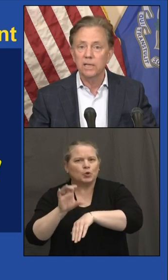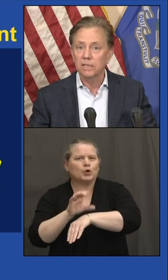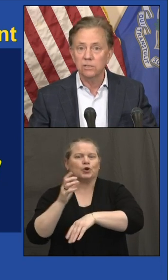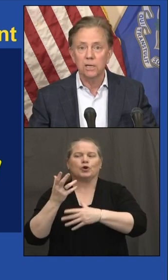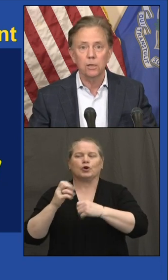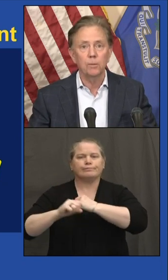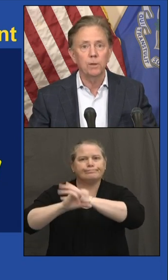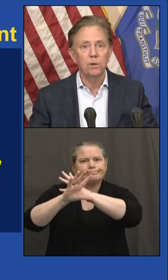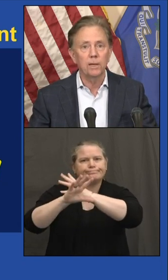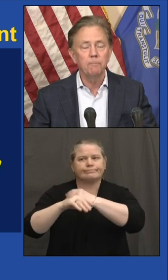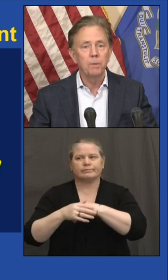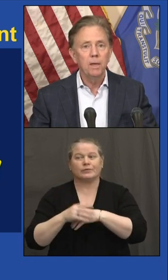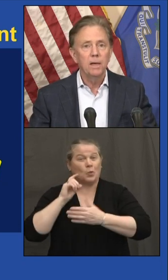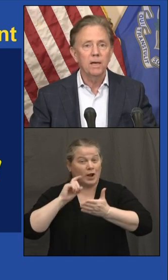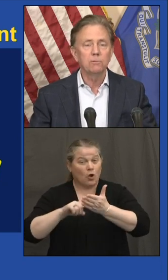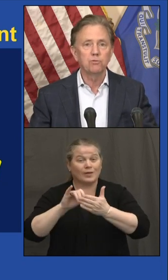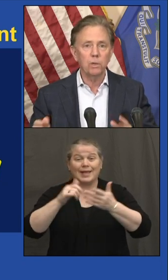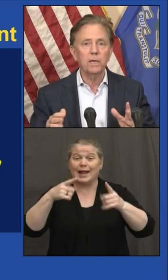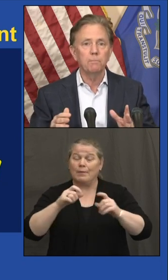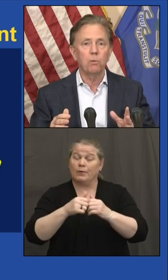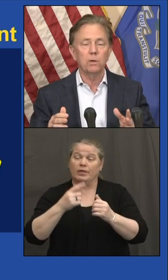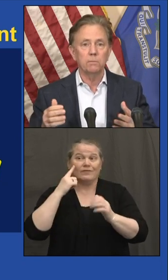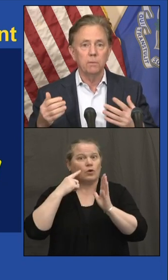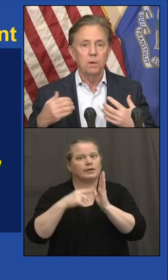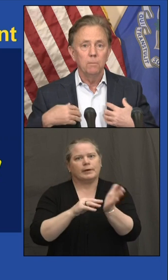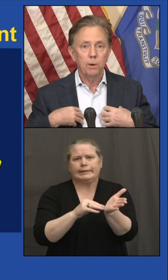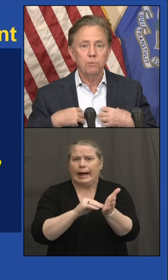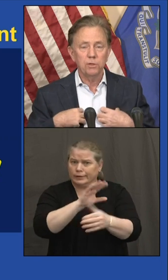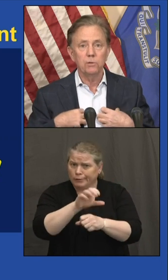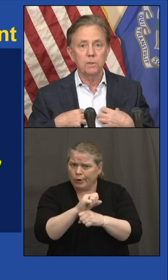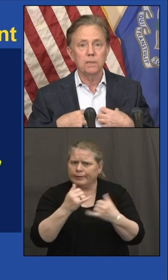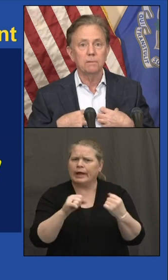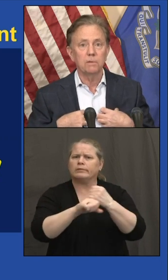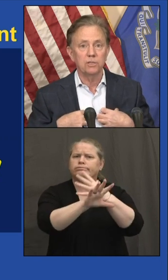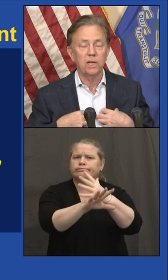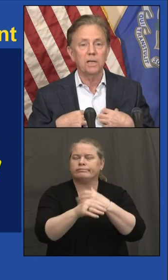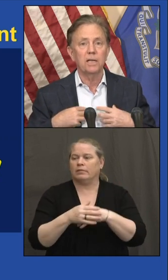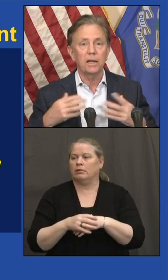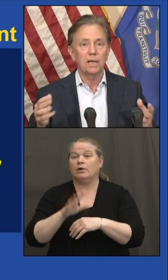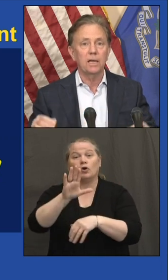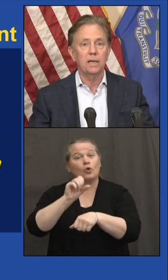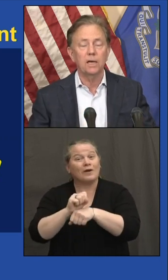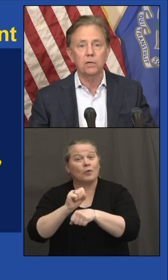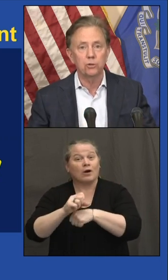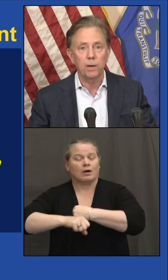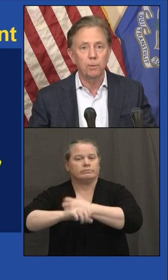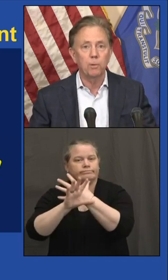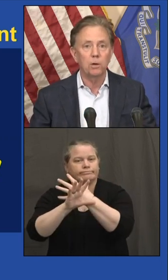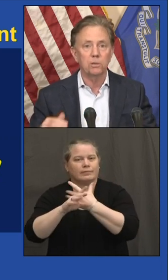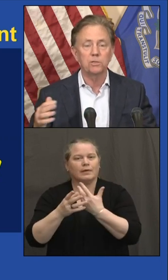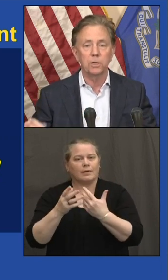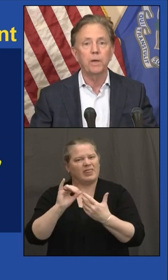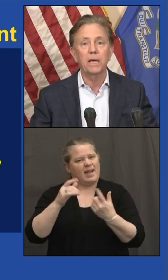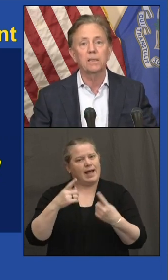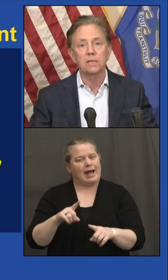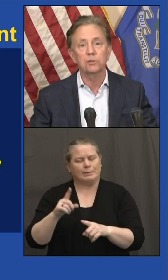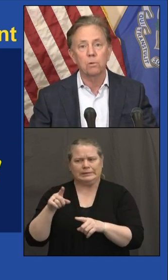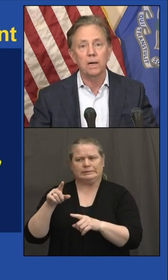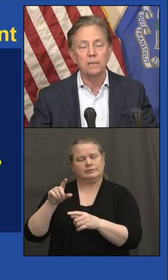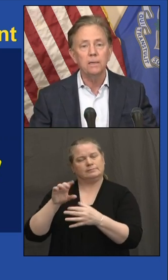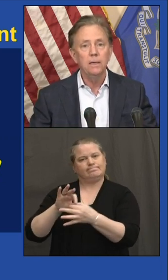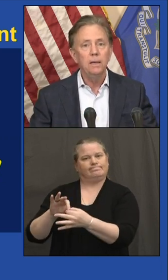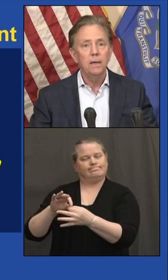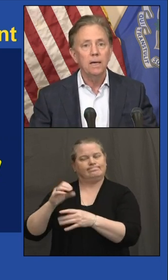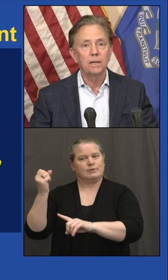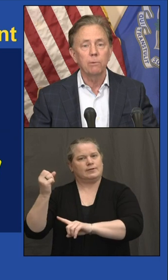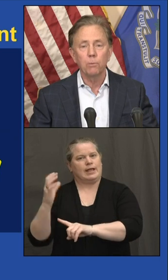We've seen that in telecommuting. And it was really important, both to the state of Connecticut and our tribal partners, that we get this